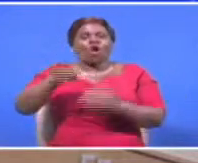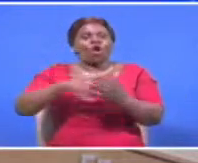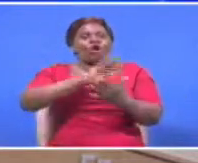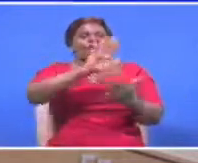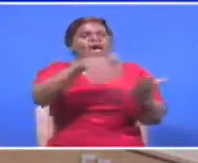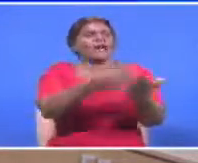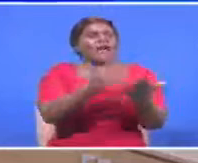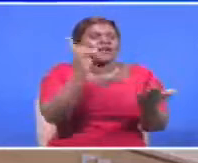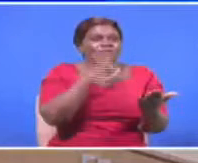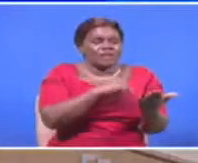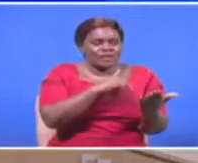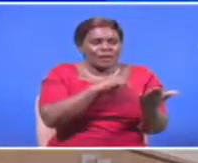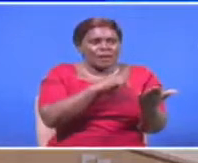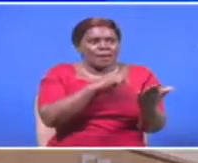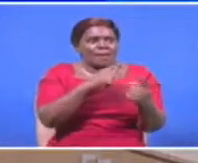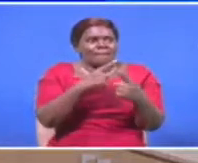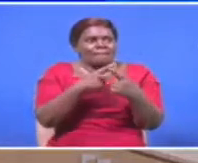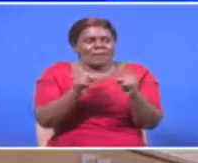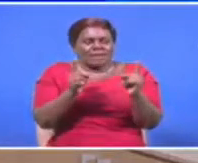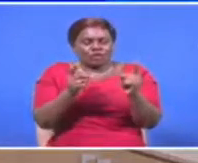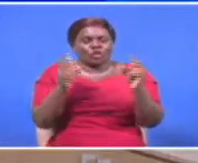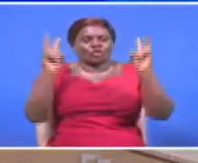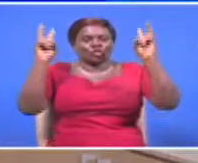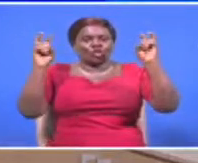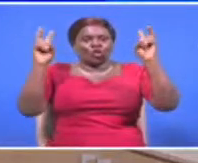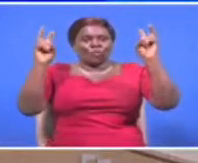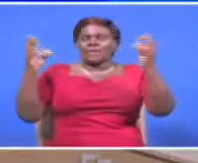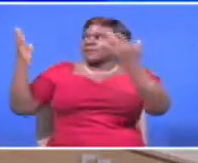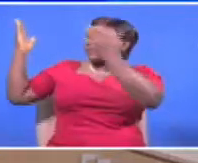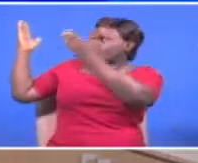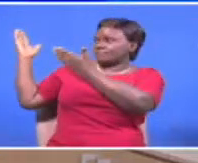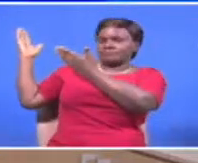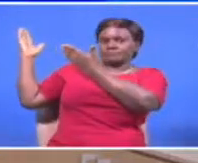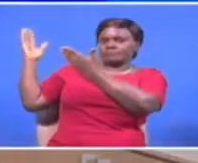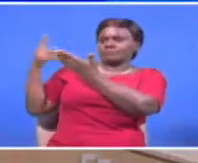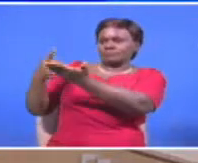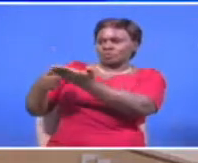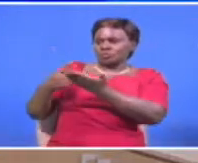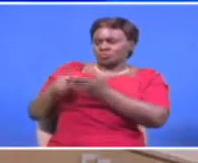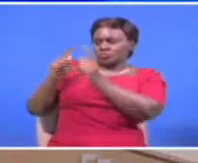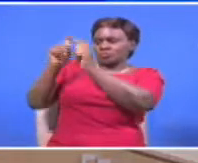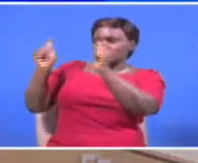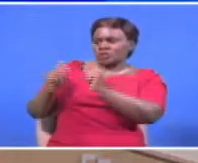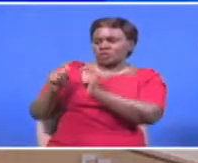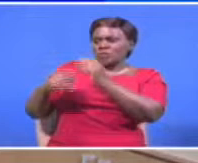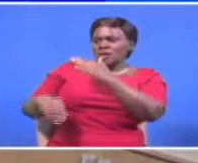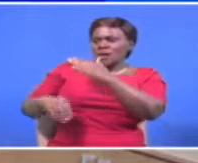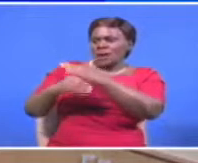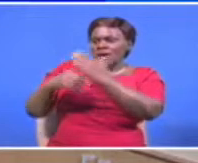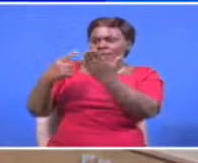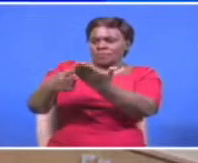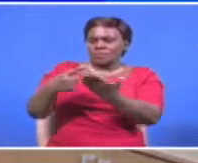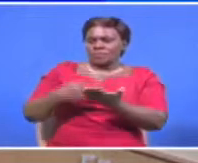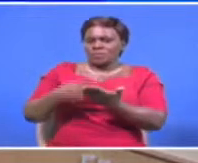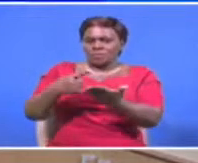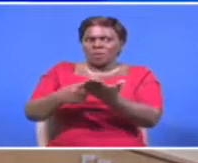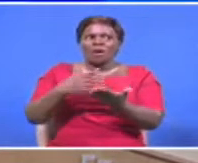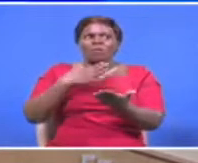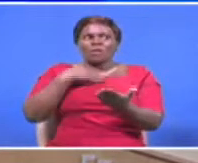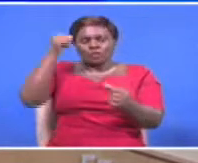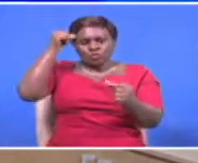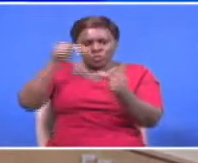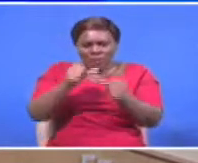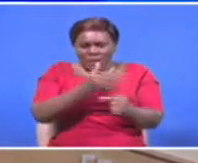i'll be speaking to them shortly but because the topic of discussion tonight is about the dialogue team the extension of the bipartisan talk i'd like to